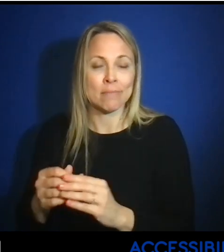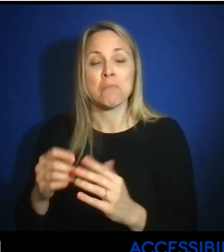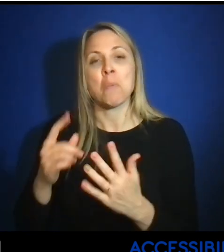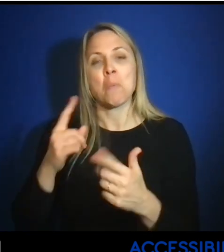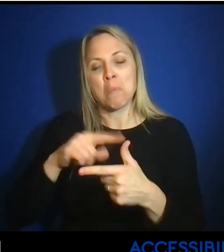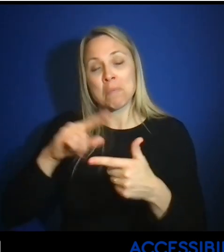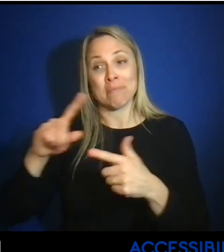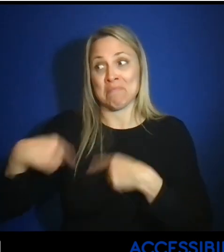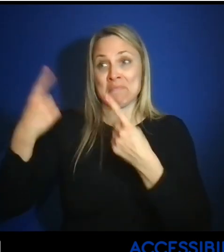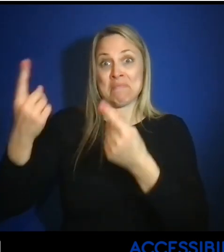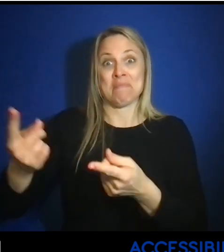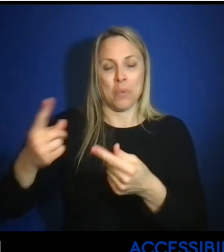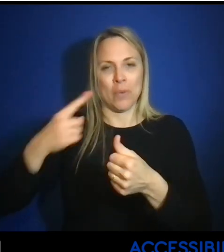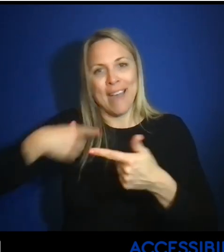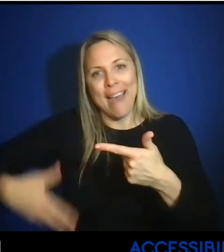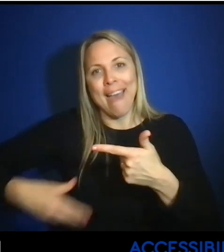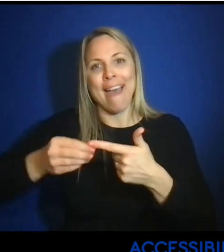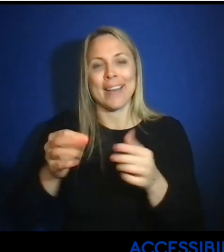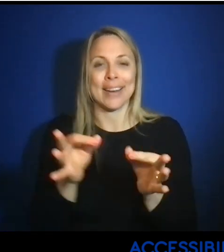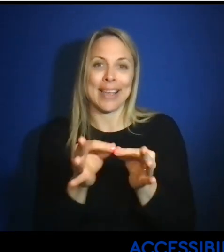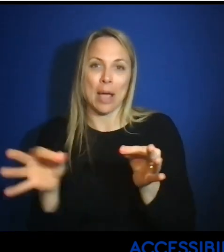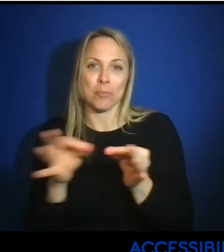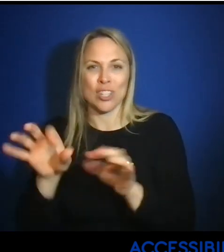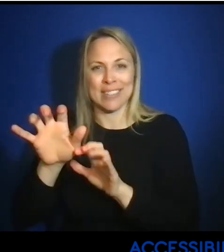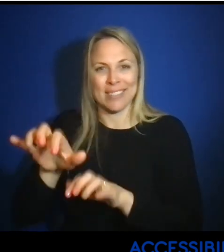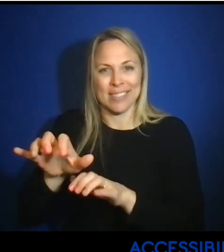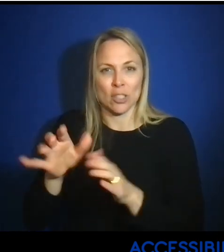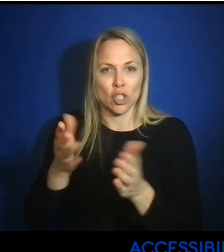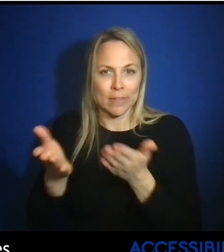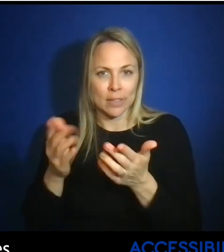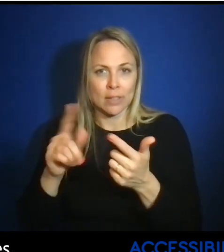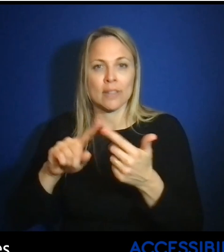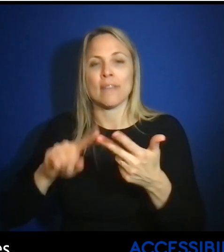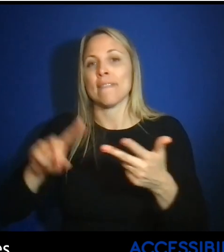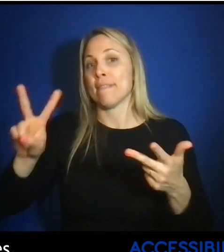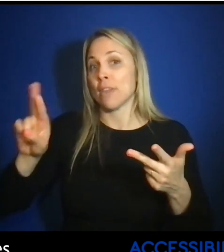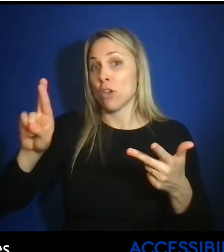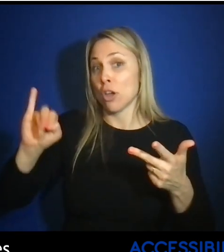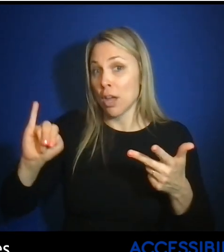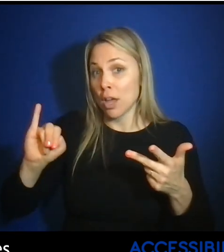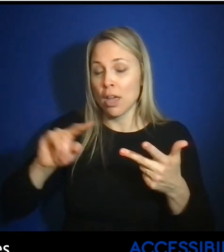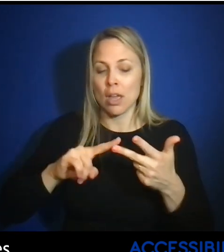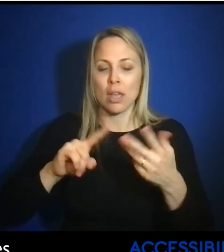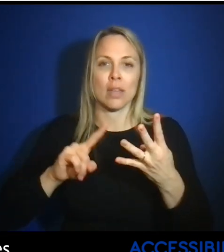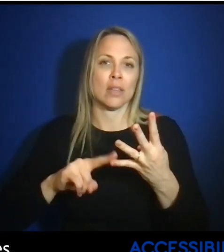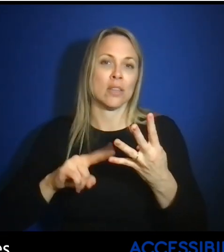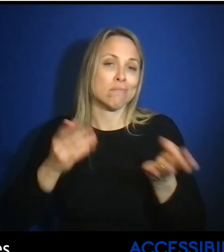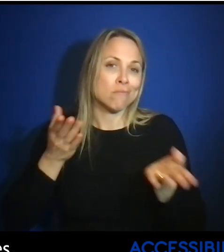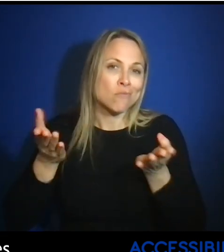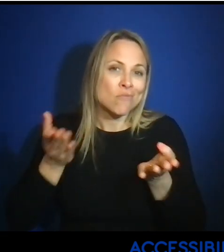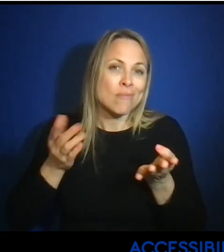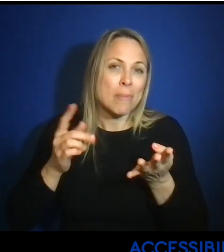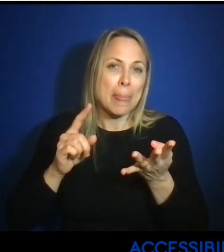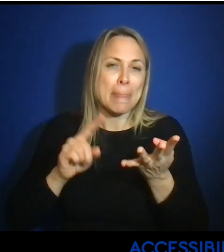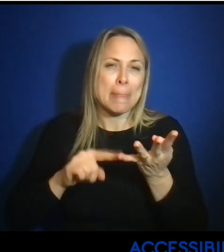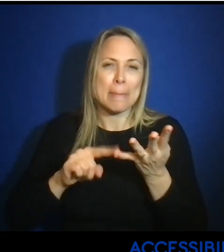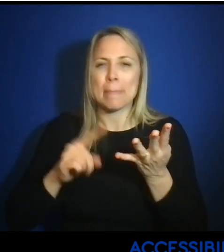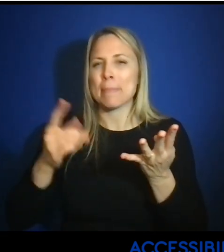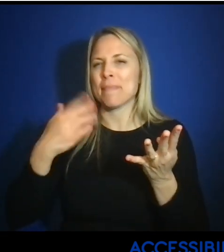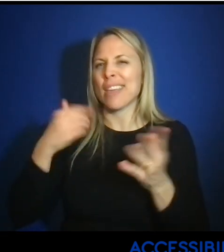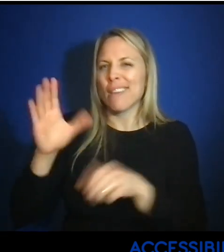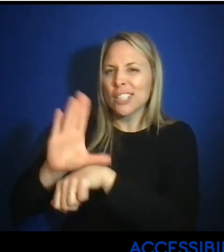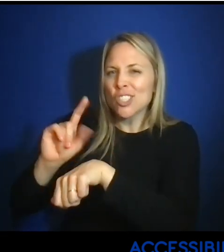Through the years, we've added captioning services as well, video remote interpreting services. We do